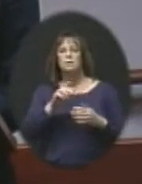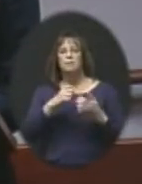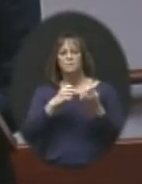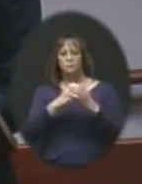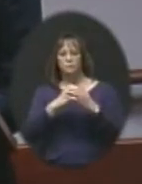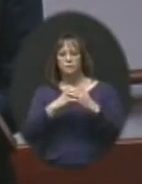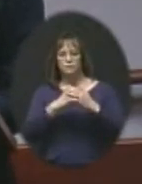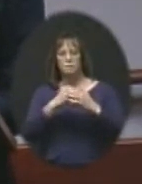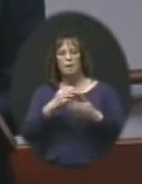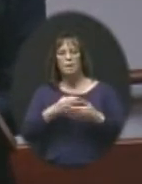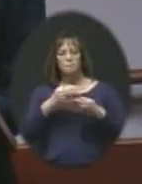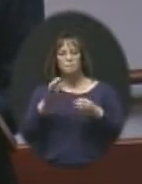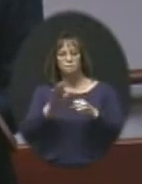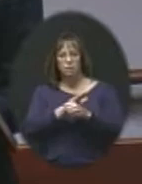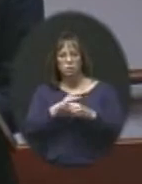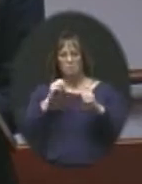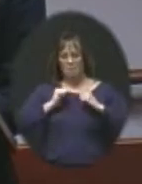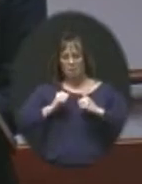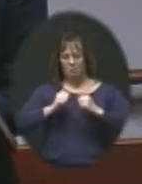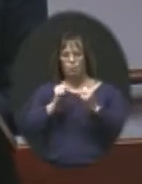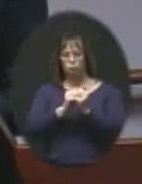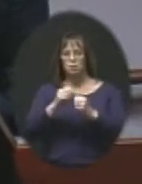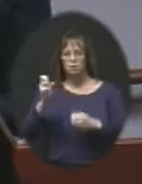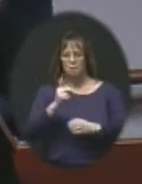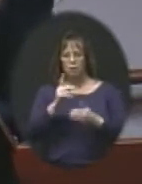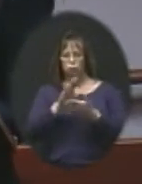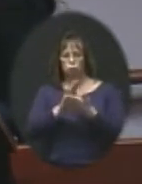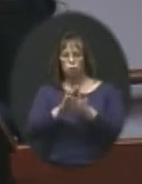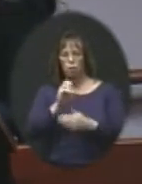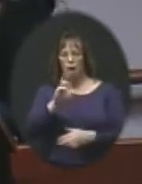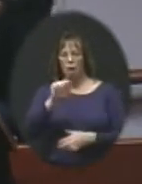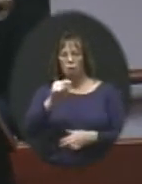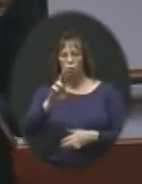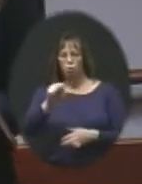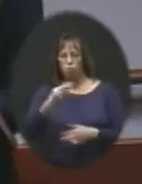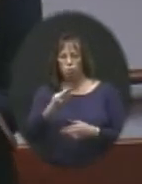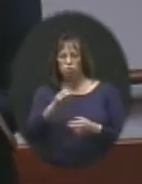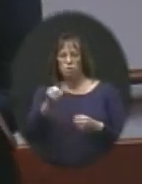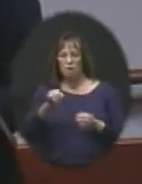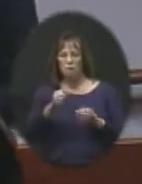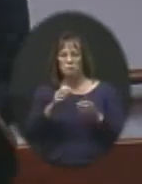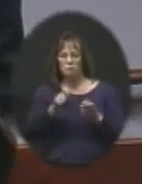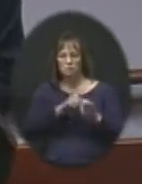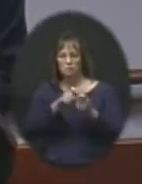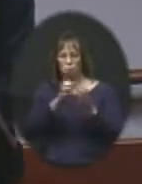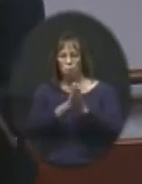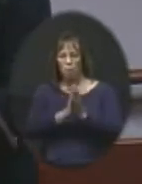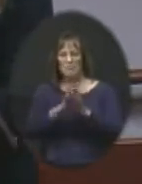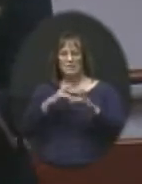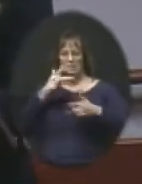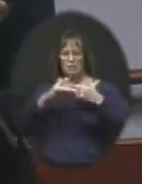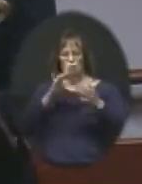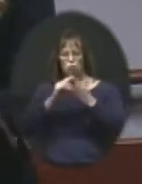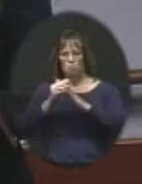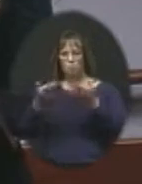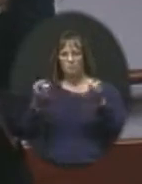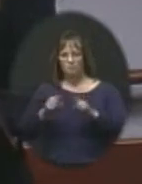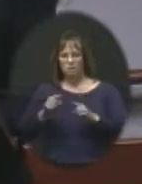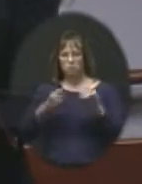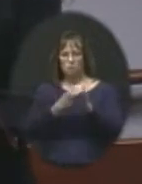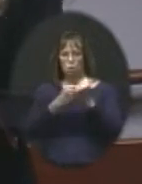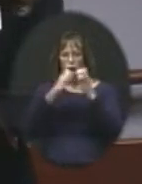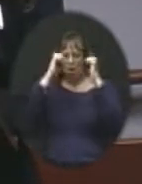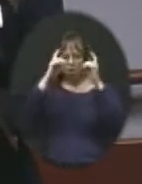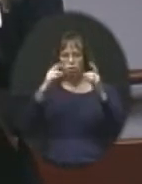fills backpacks with supplies for students in need at the back-to-school outreach and for school-specific requests. Exciting community events that support